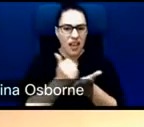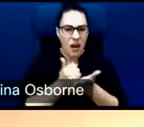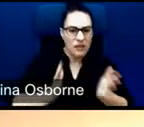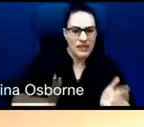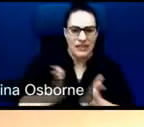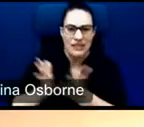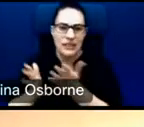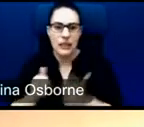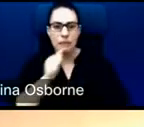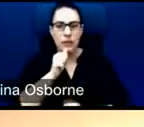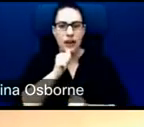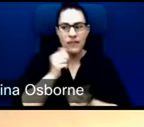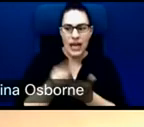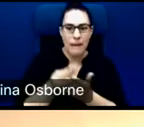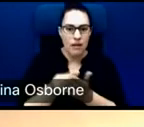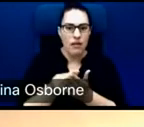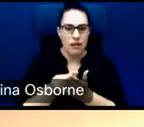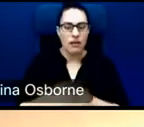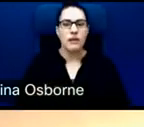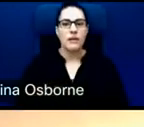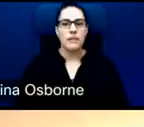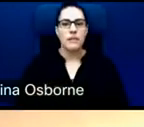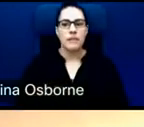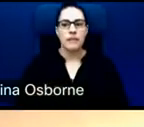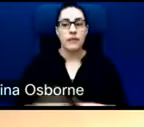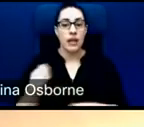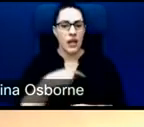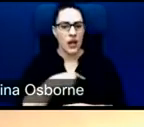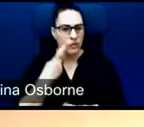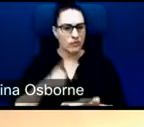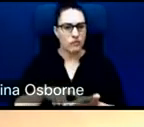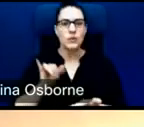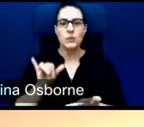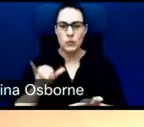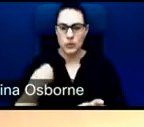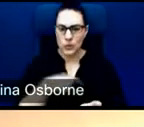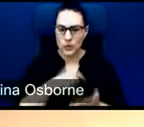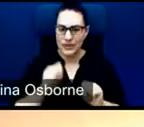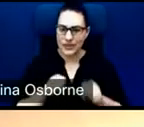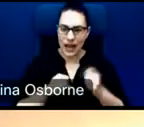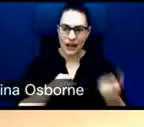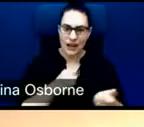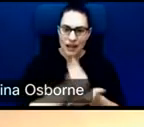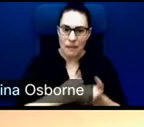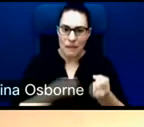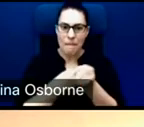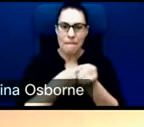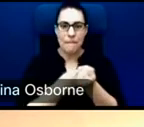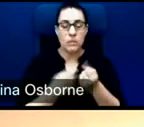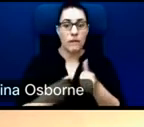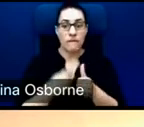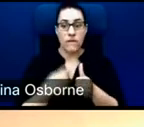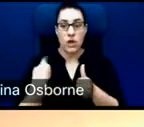this project the direct ability for us to do that by coming in first as an investor and bringing in other investors.